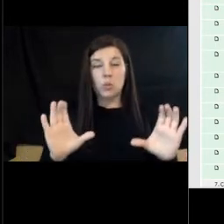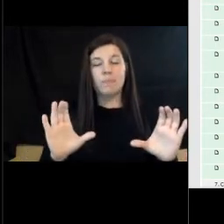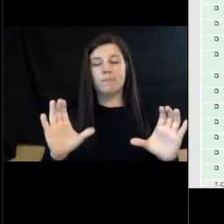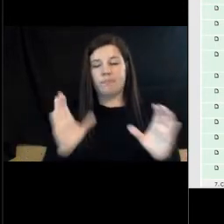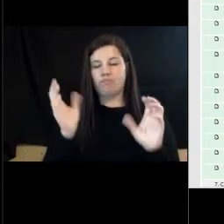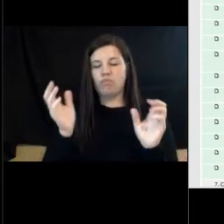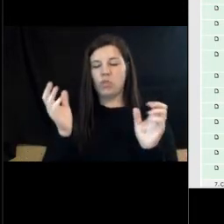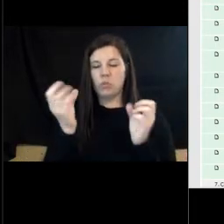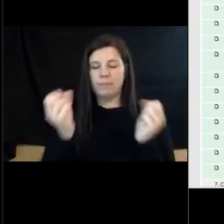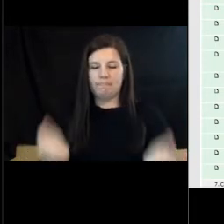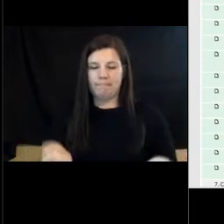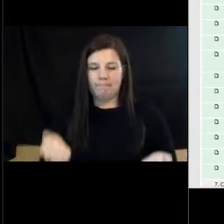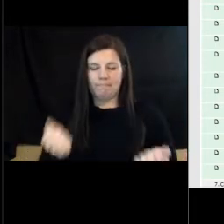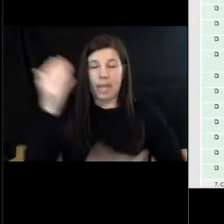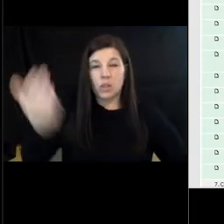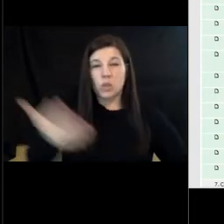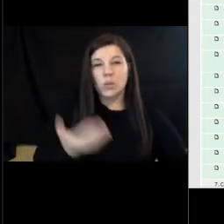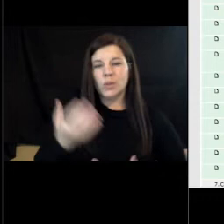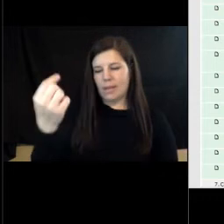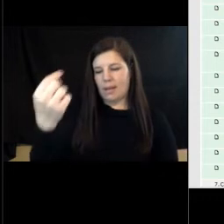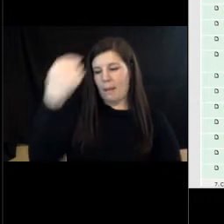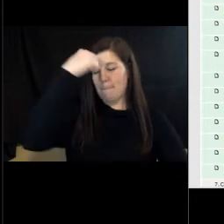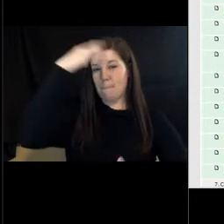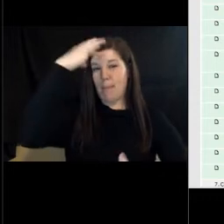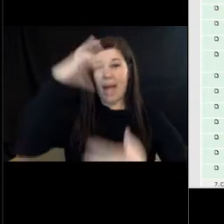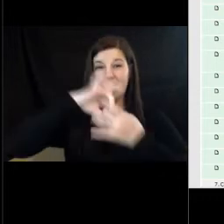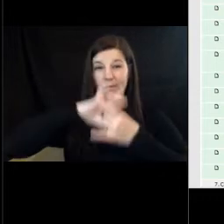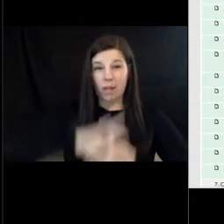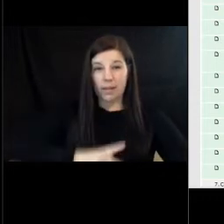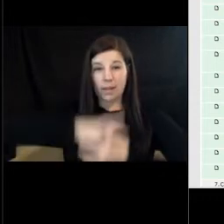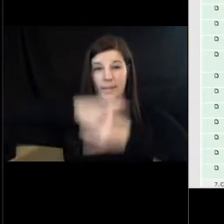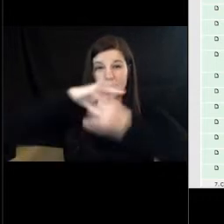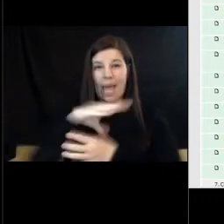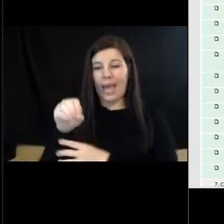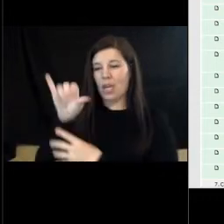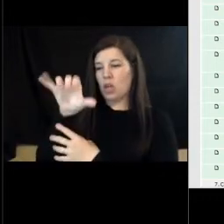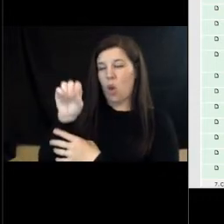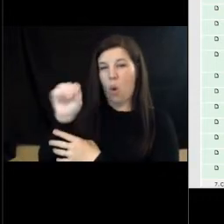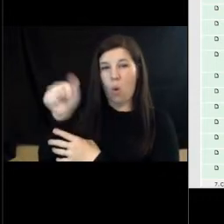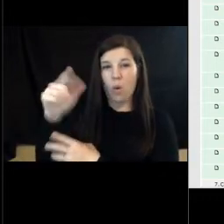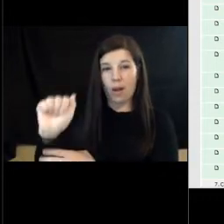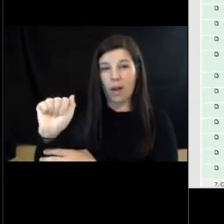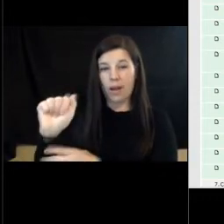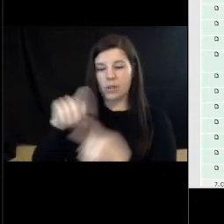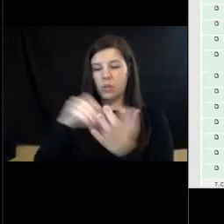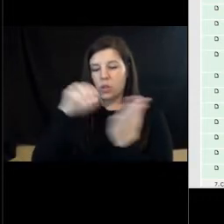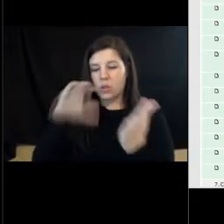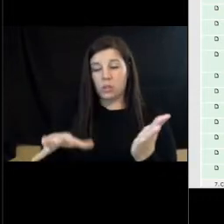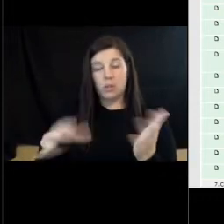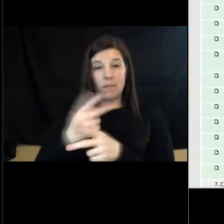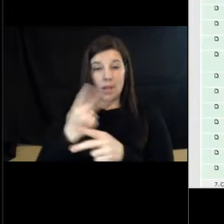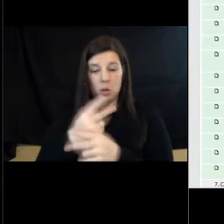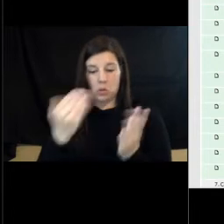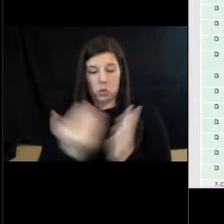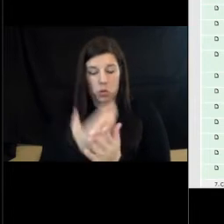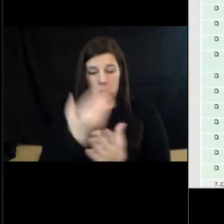mindfulness and yoga to our students. And we found that that was a new solution that many of our